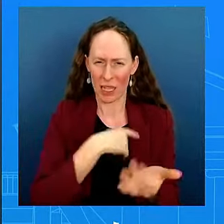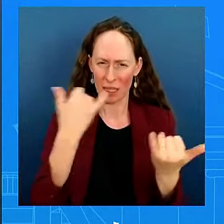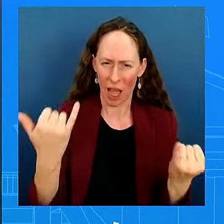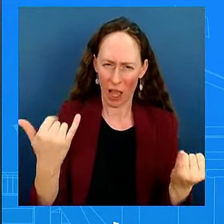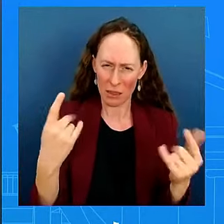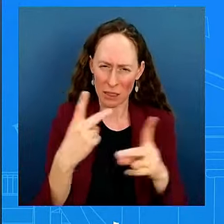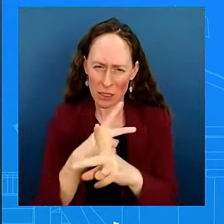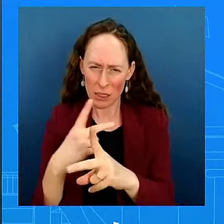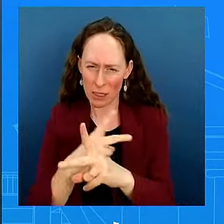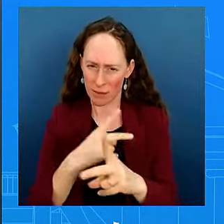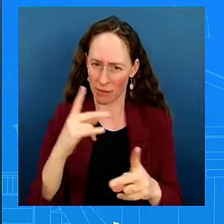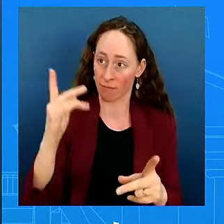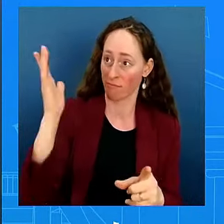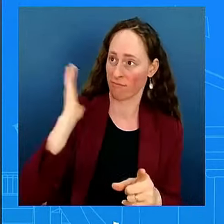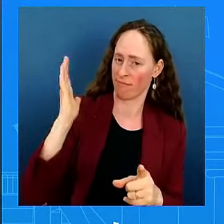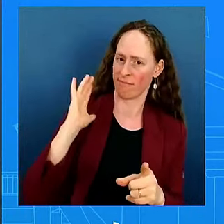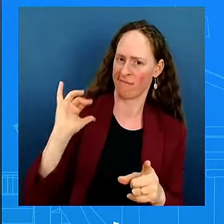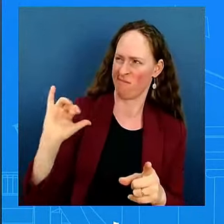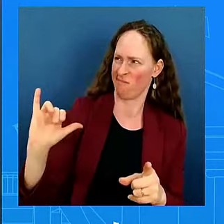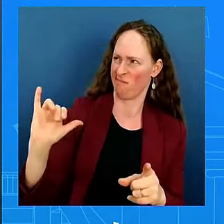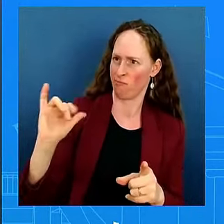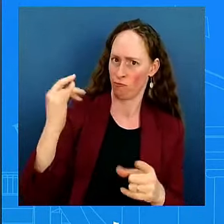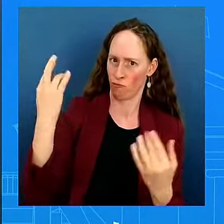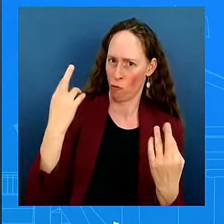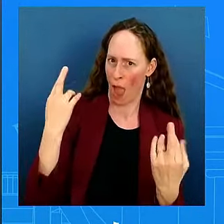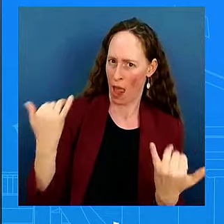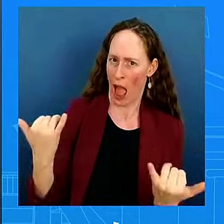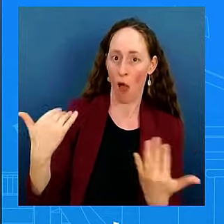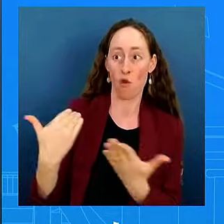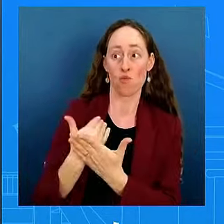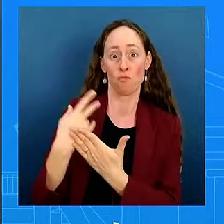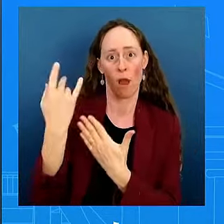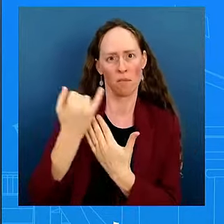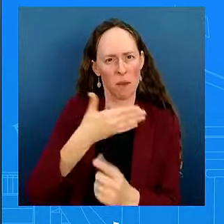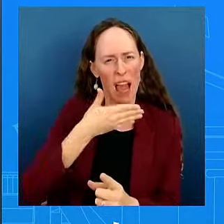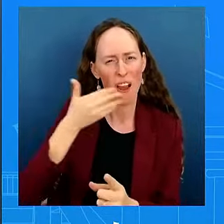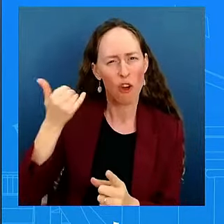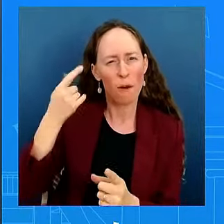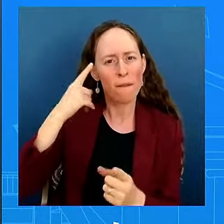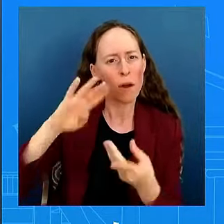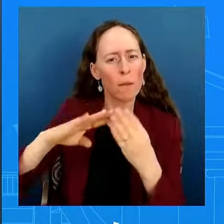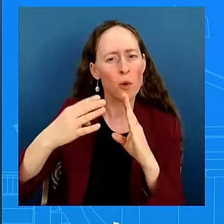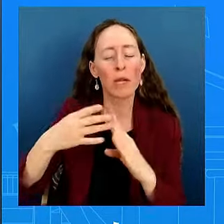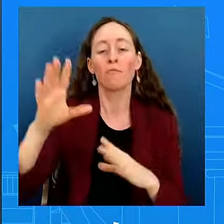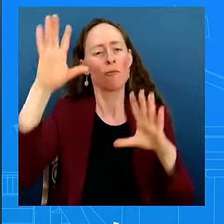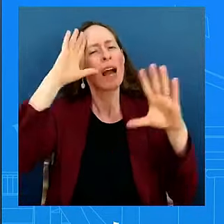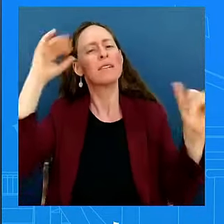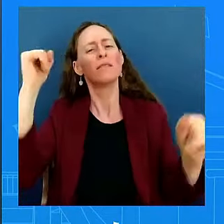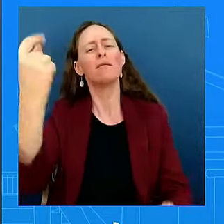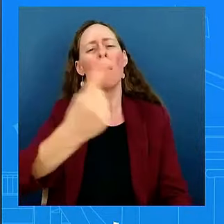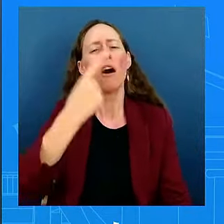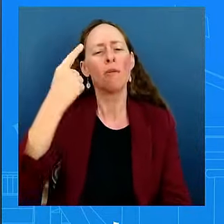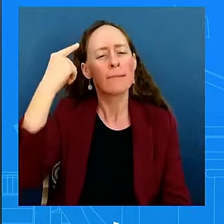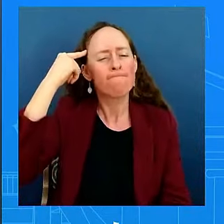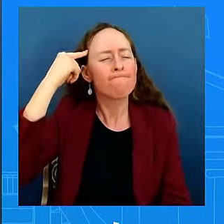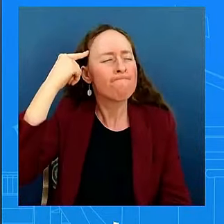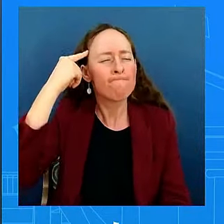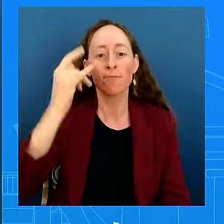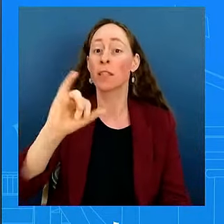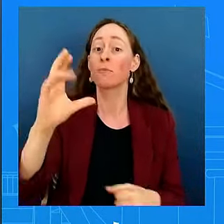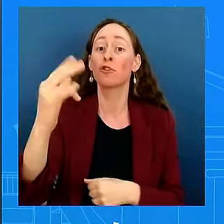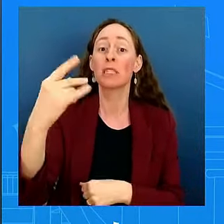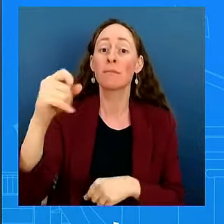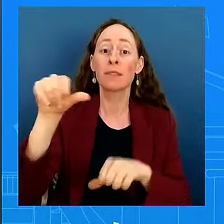that the president has done, whether it's the Chips and Science Act, whether it's the infrastructure bill, whether it's the American Rescue Plan, whether it's